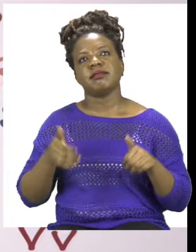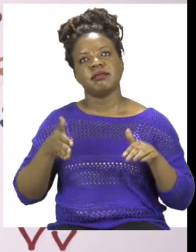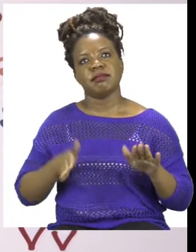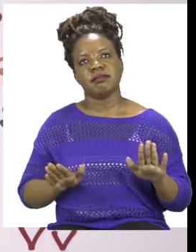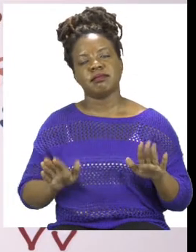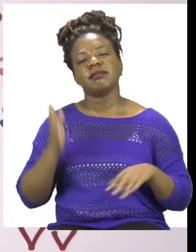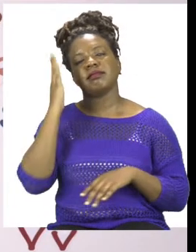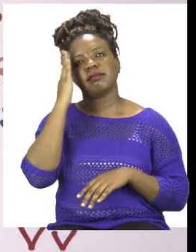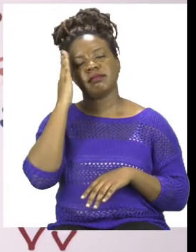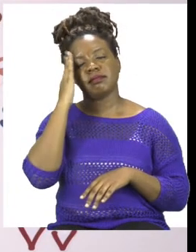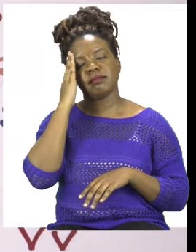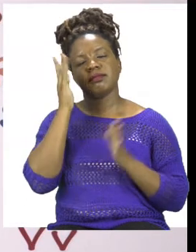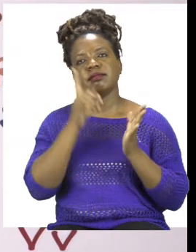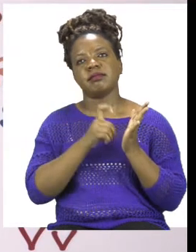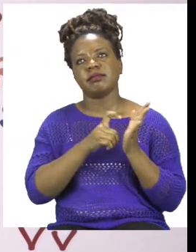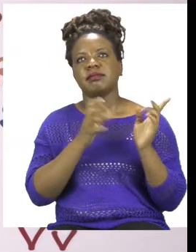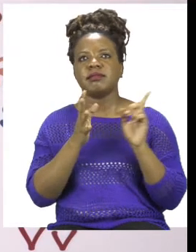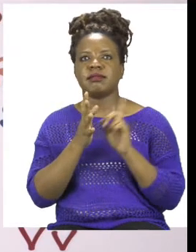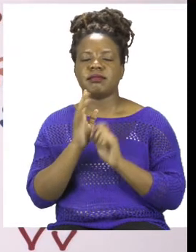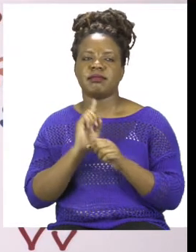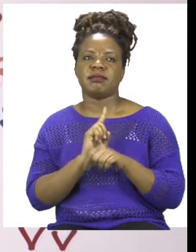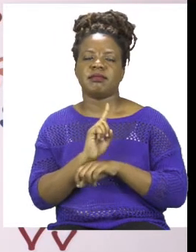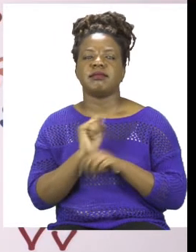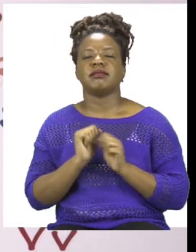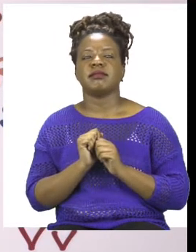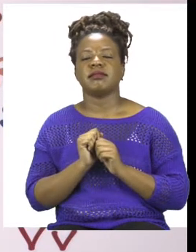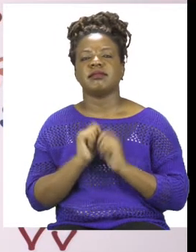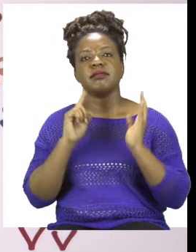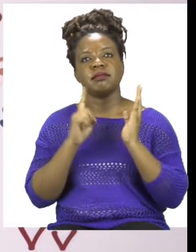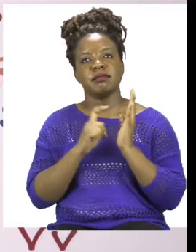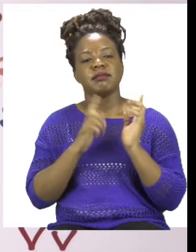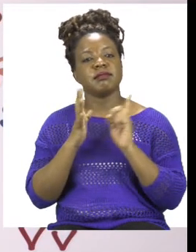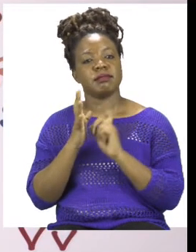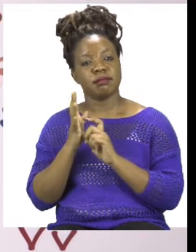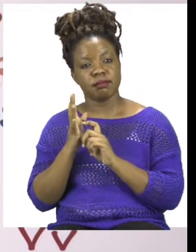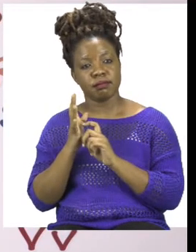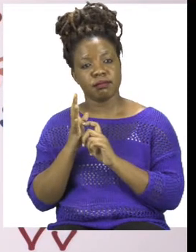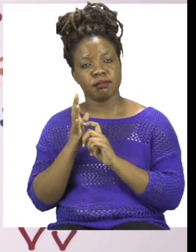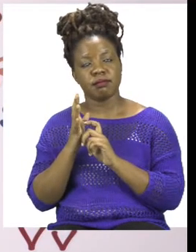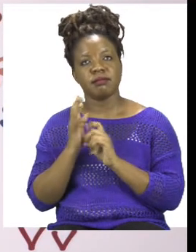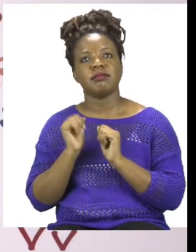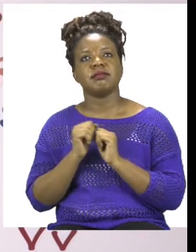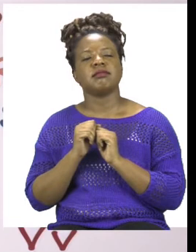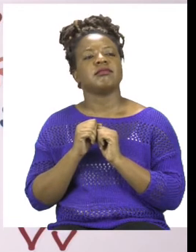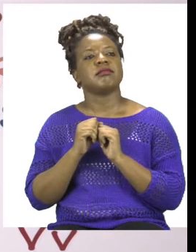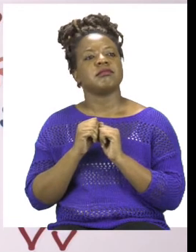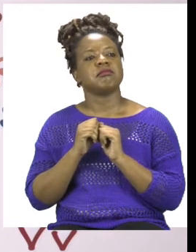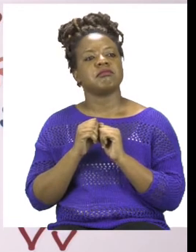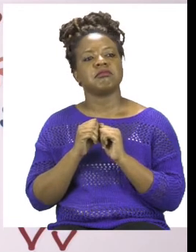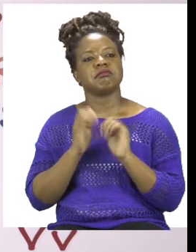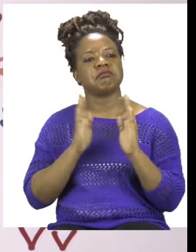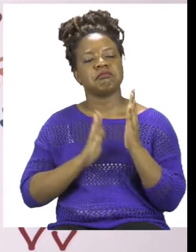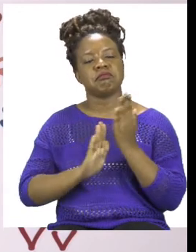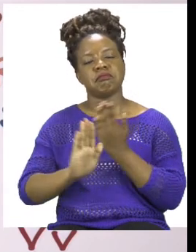to sanitize. Remember when you're sanitizing you are making sure that no germs get into your body.